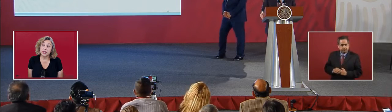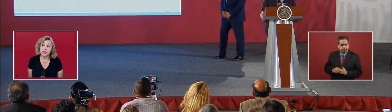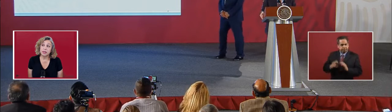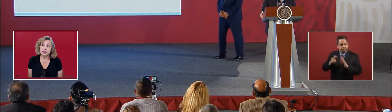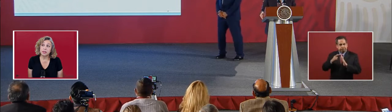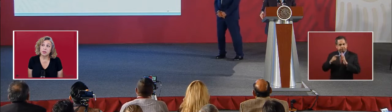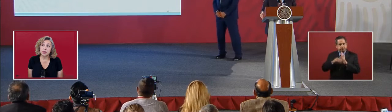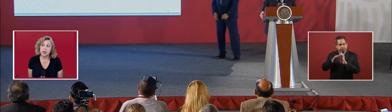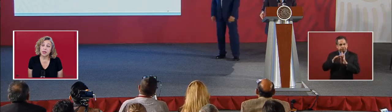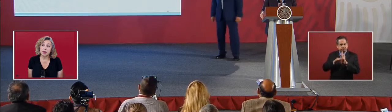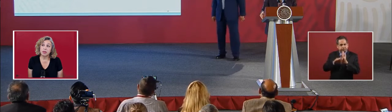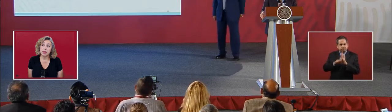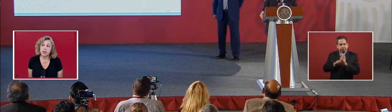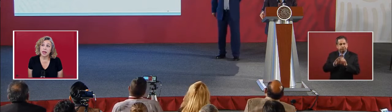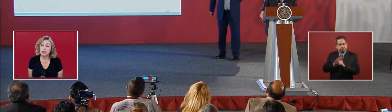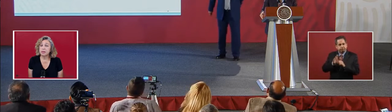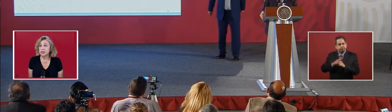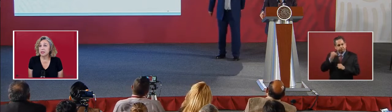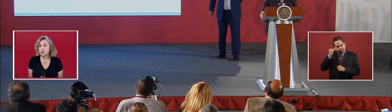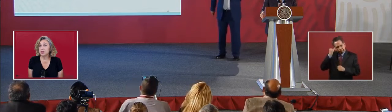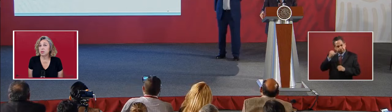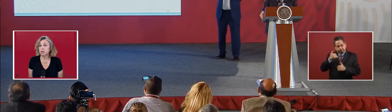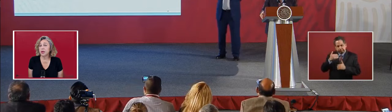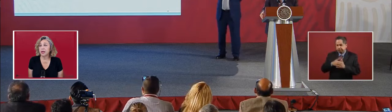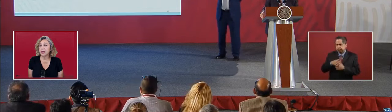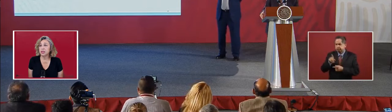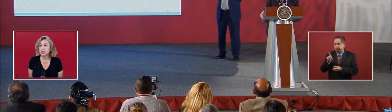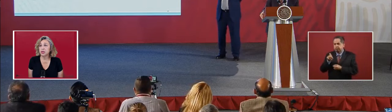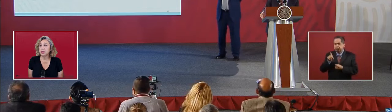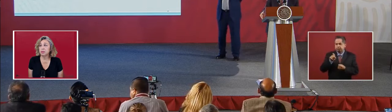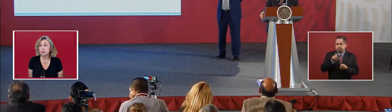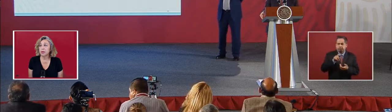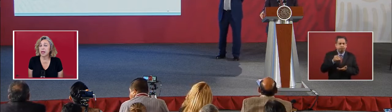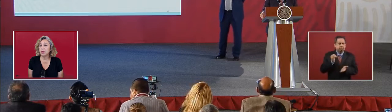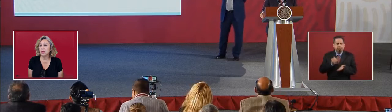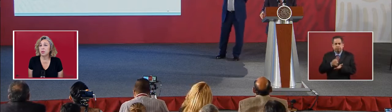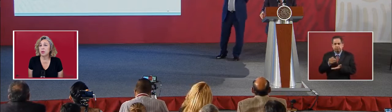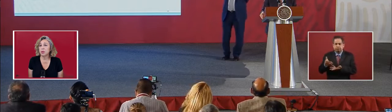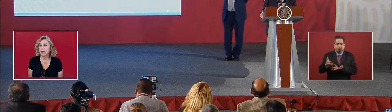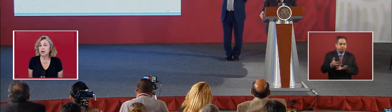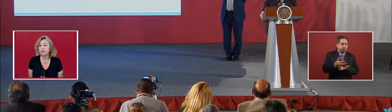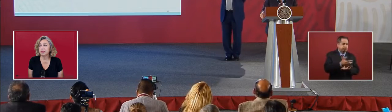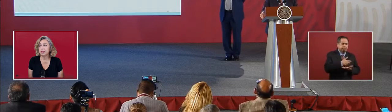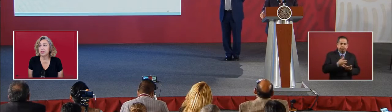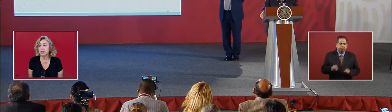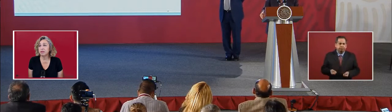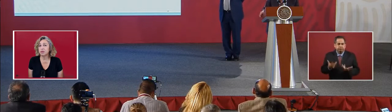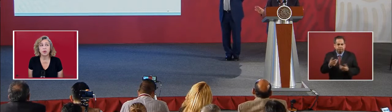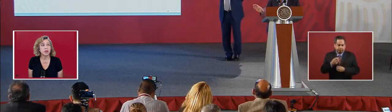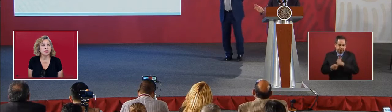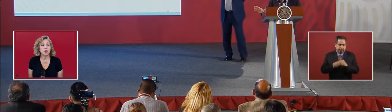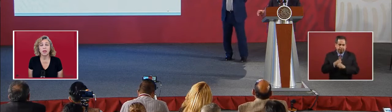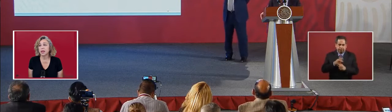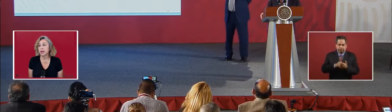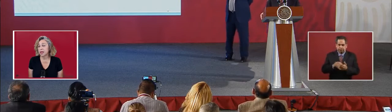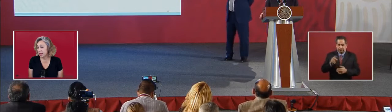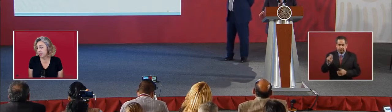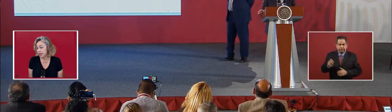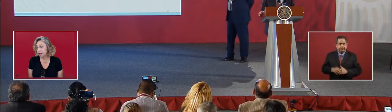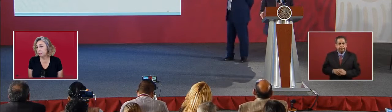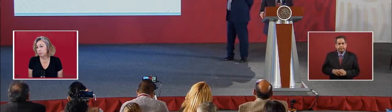Which tells us what are the alignments with we consume and what we will have for the year 2020.